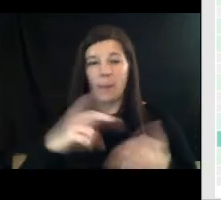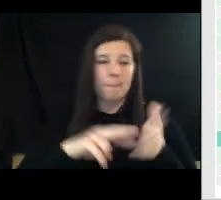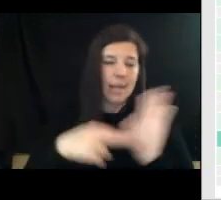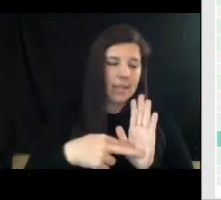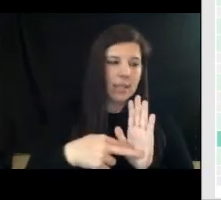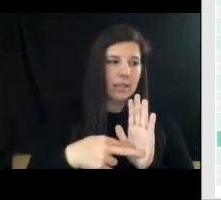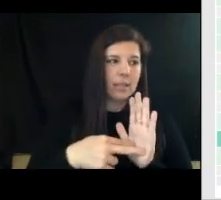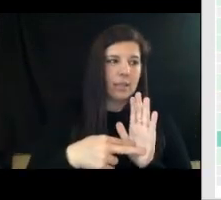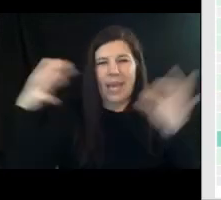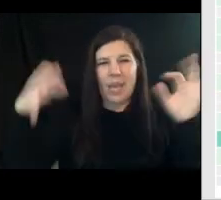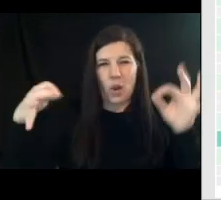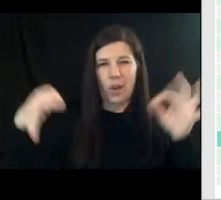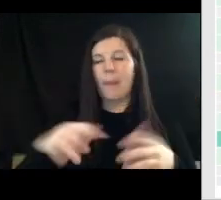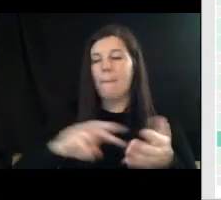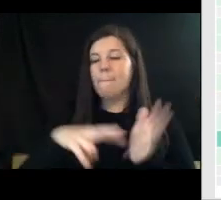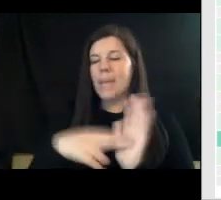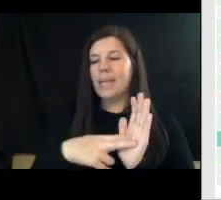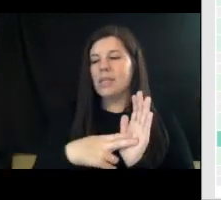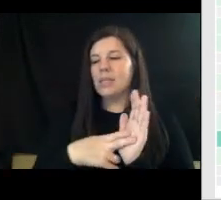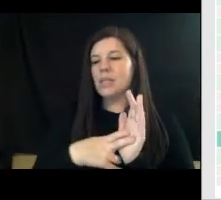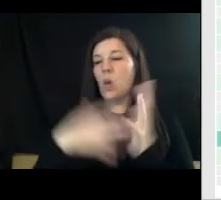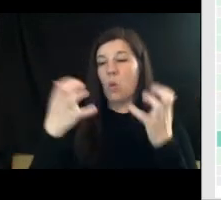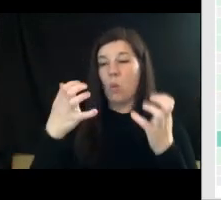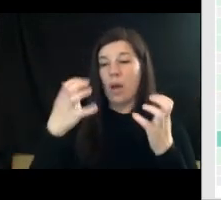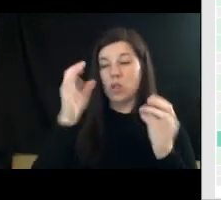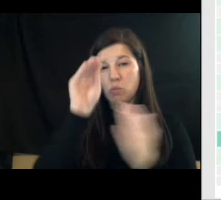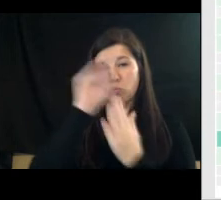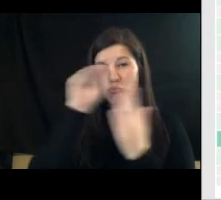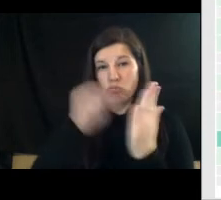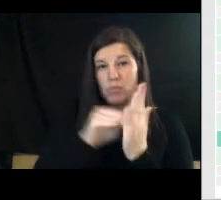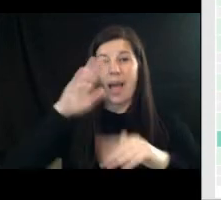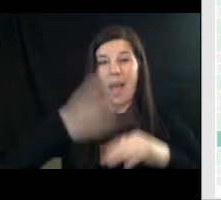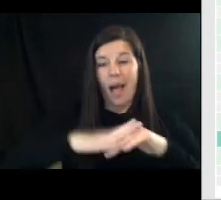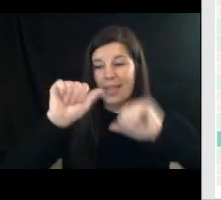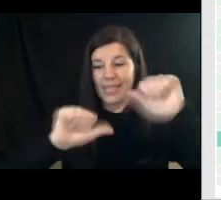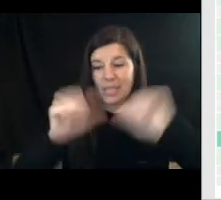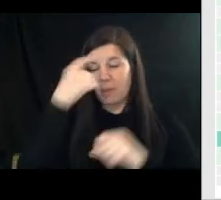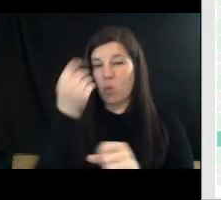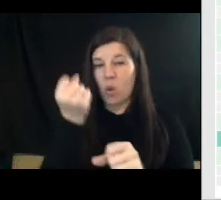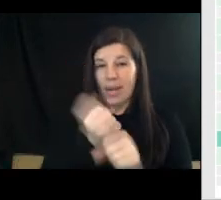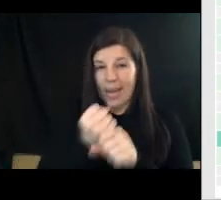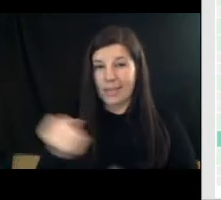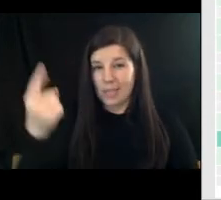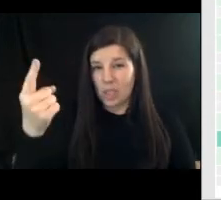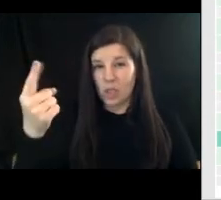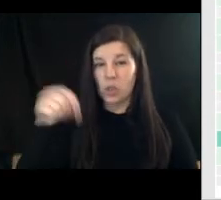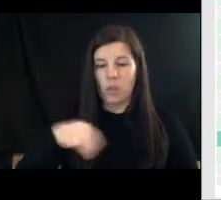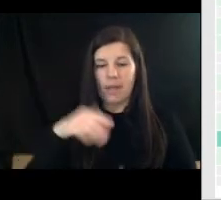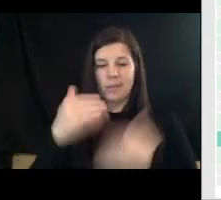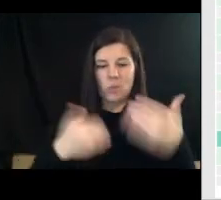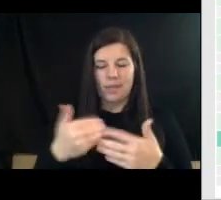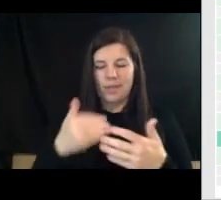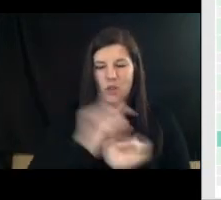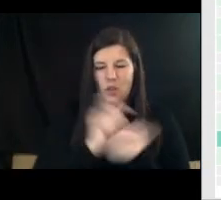on the tax bill next year and so this is a furtherance of that process to convert it from a city invoice and collection